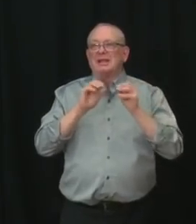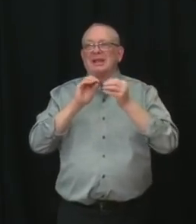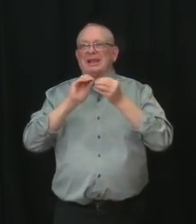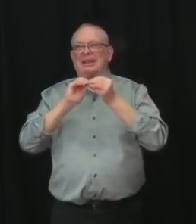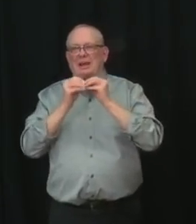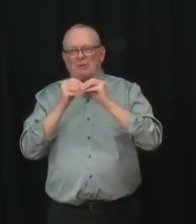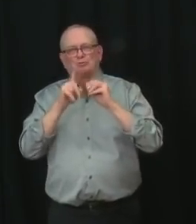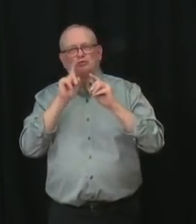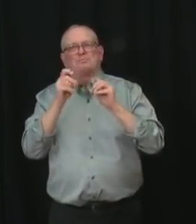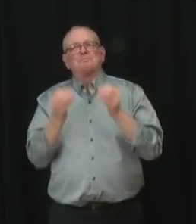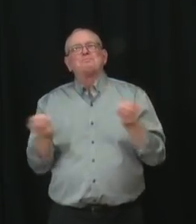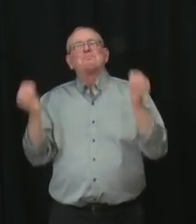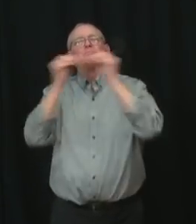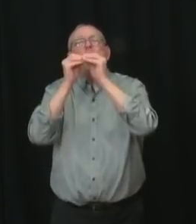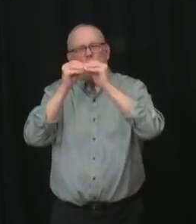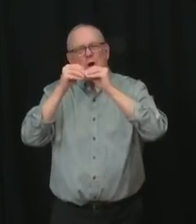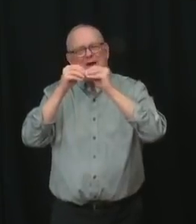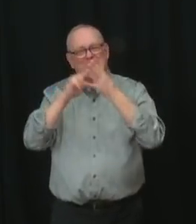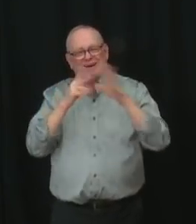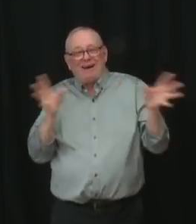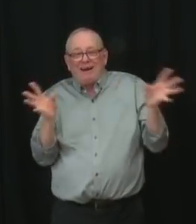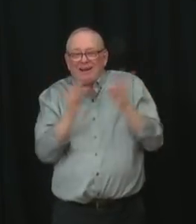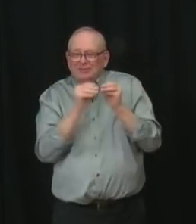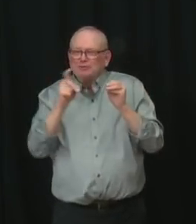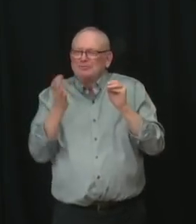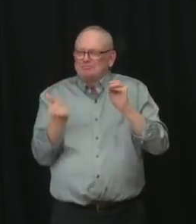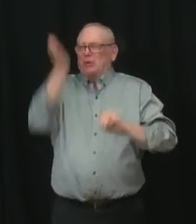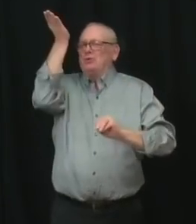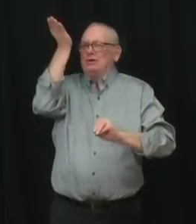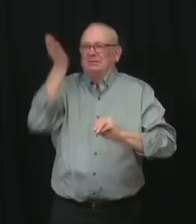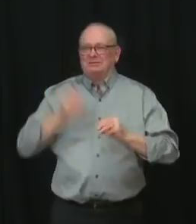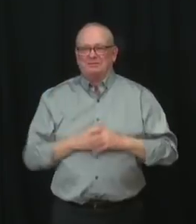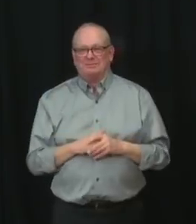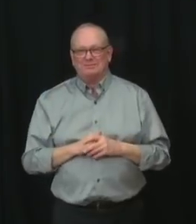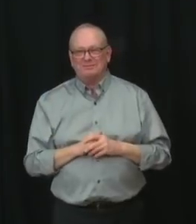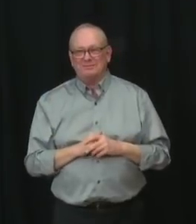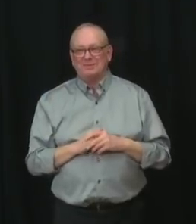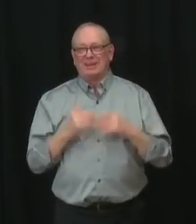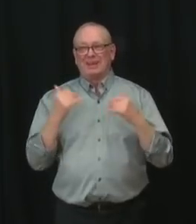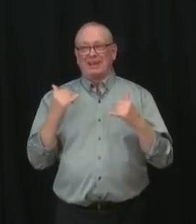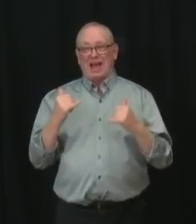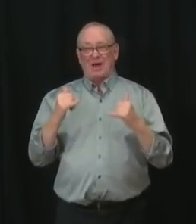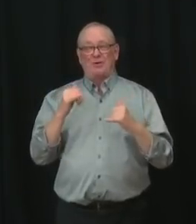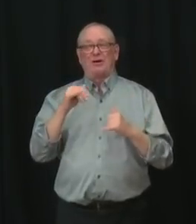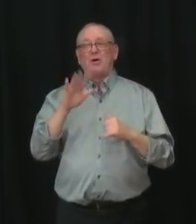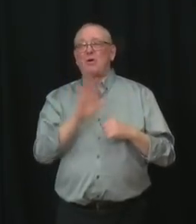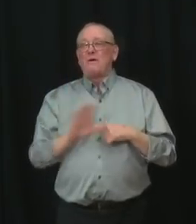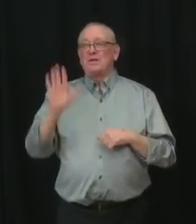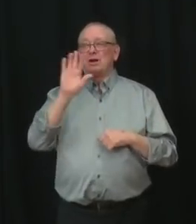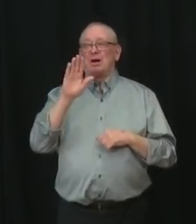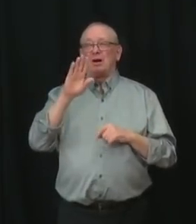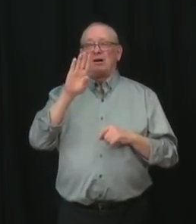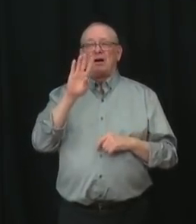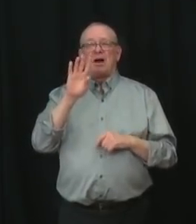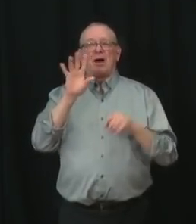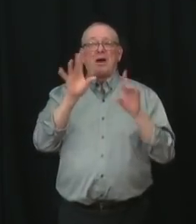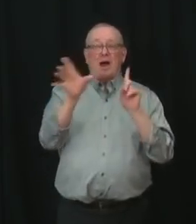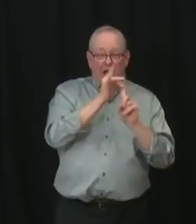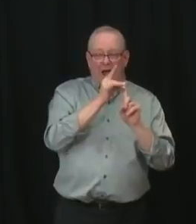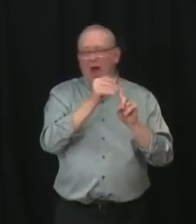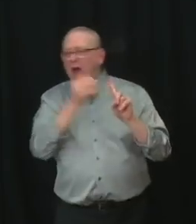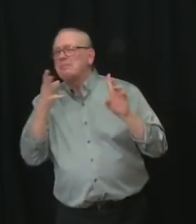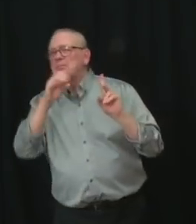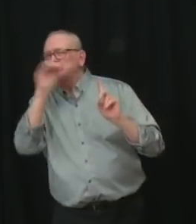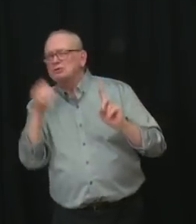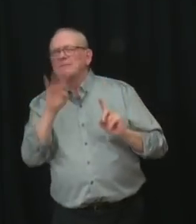at 43%. This is still high, but our average positivity has not risen since January the 6th.